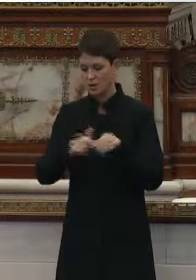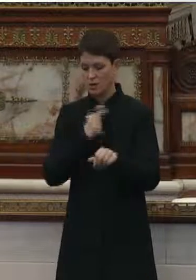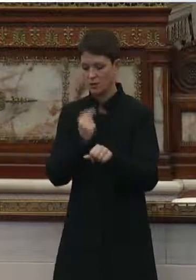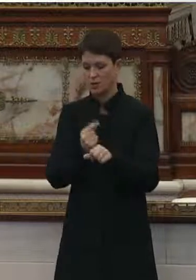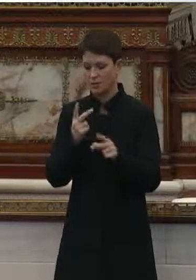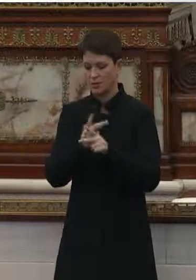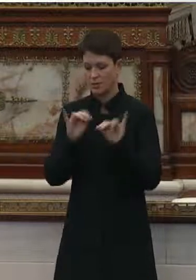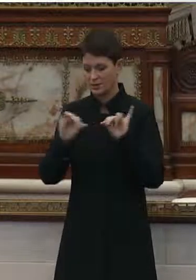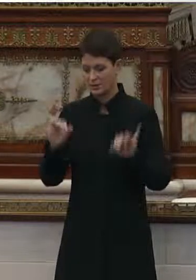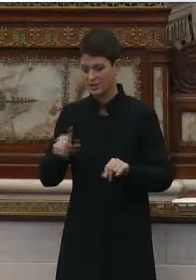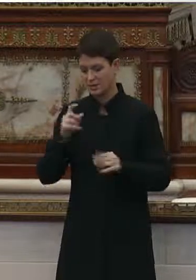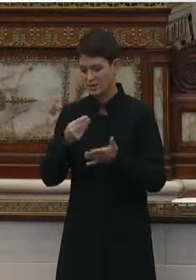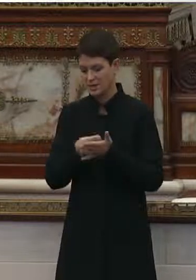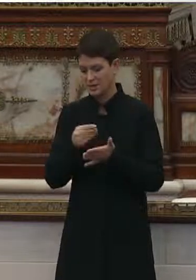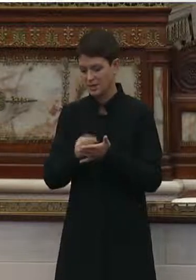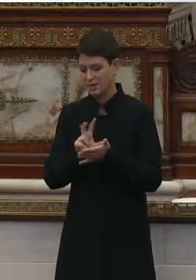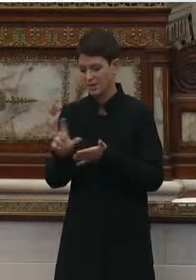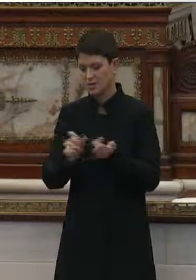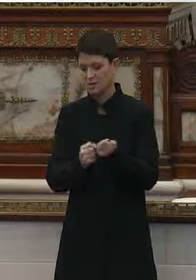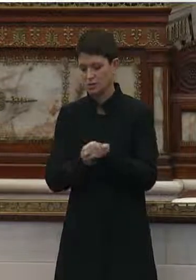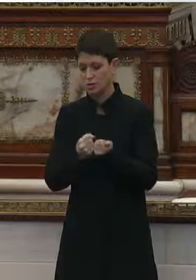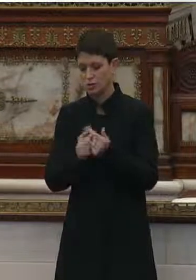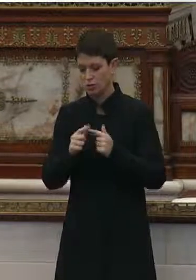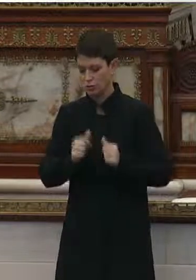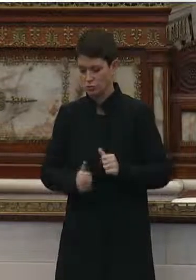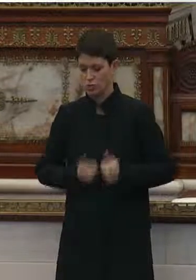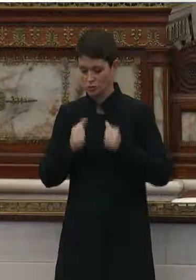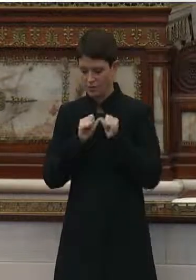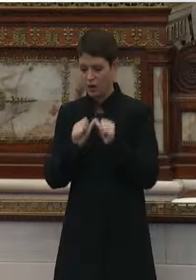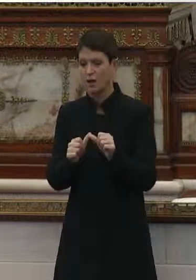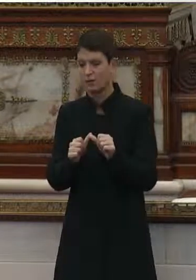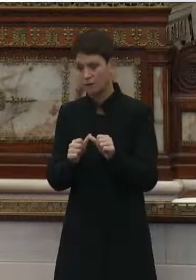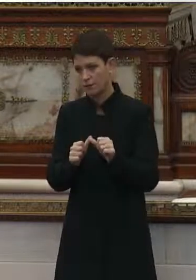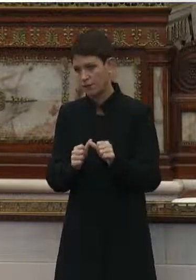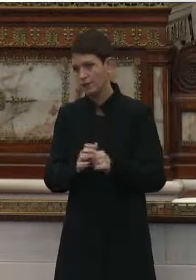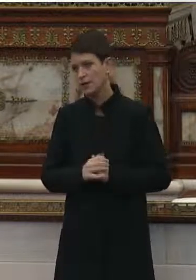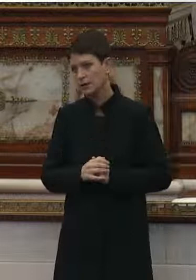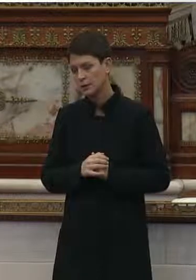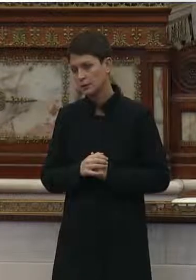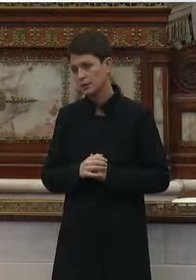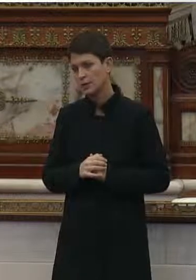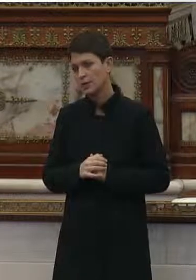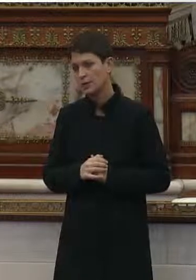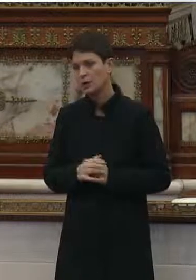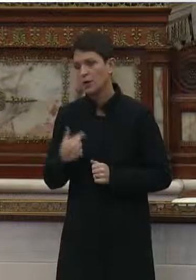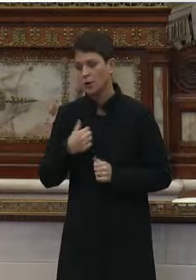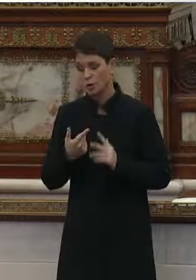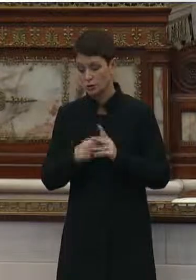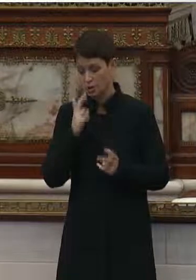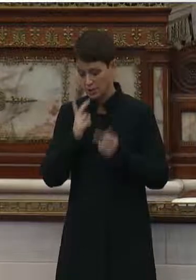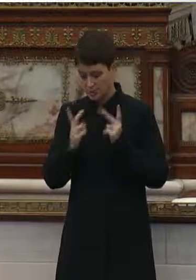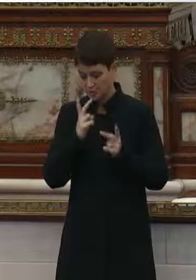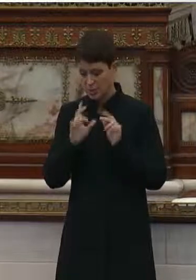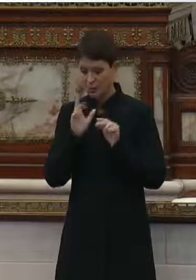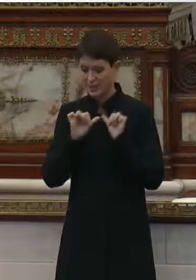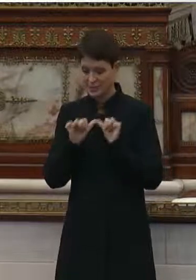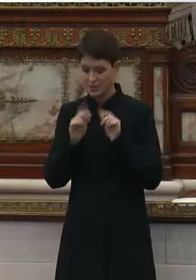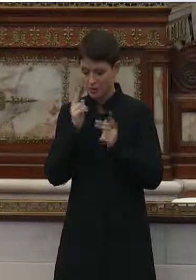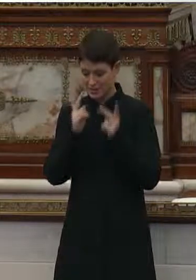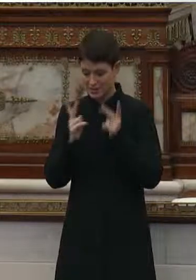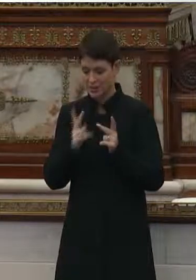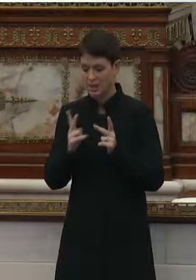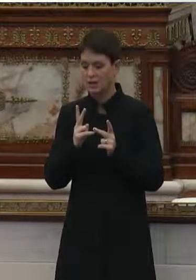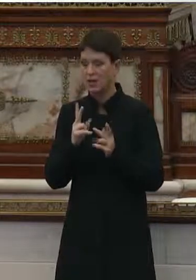system needs financial support to survive. We're beginning to see and we'll continue to see long-term